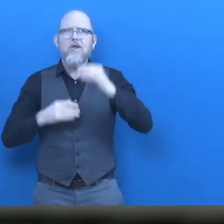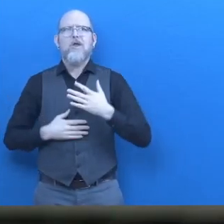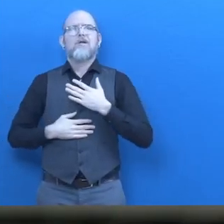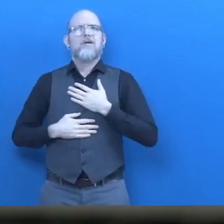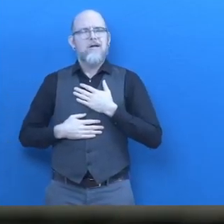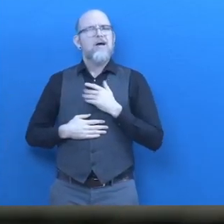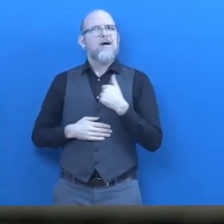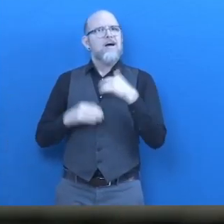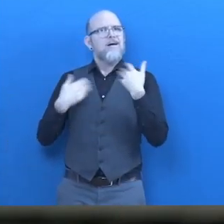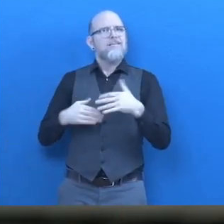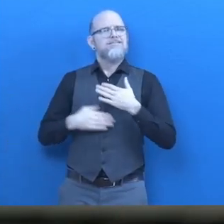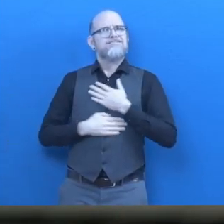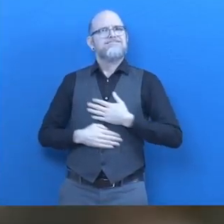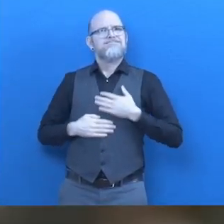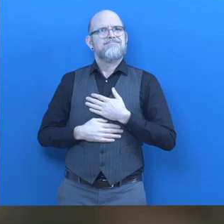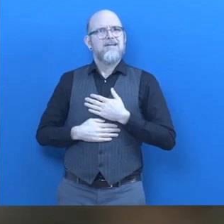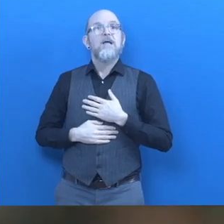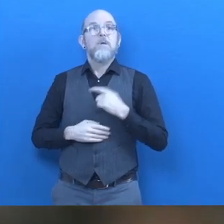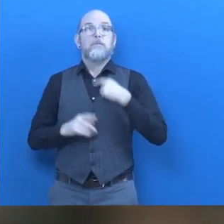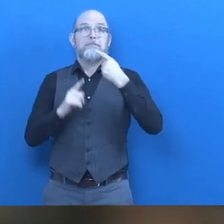Learned a lot of things. Colleagues help.